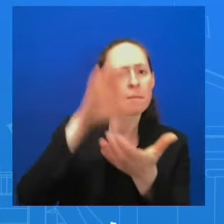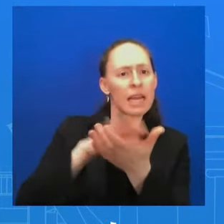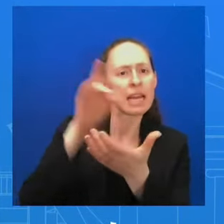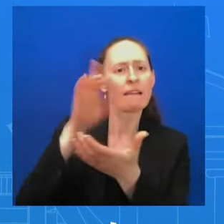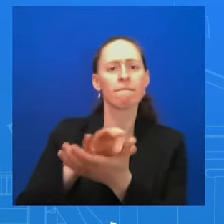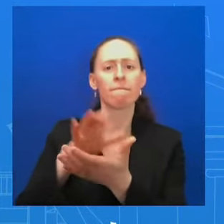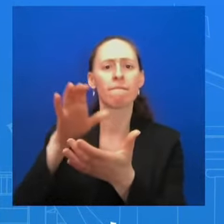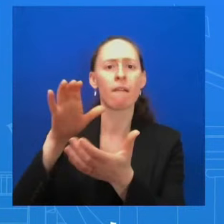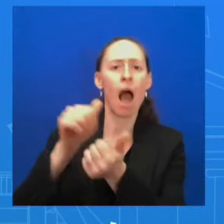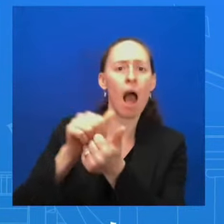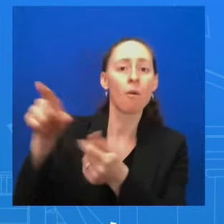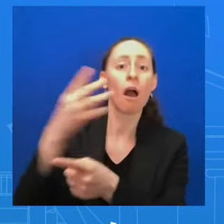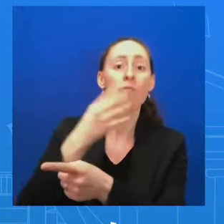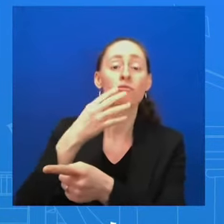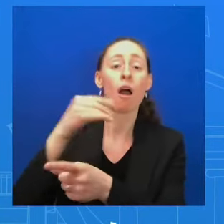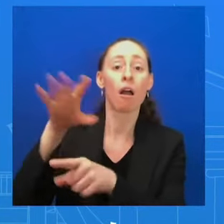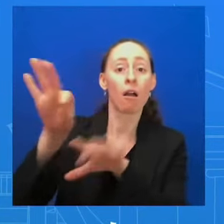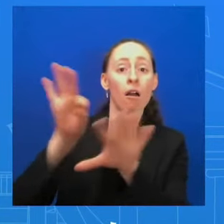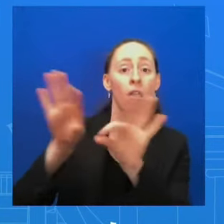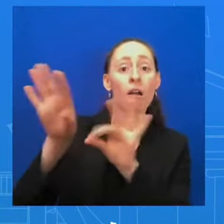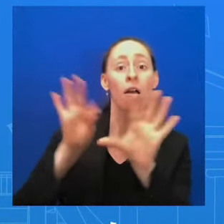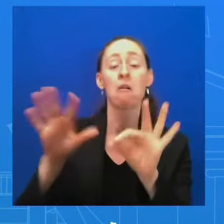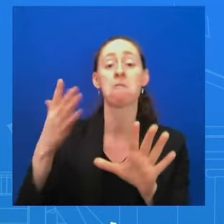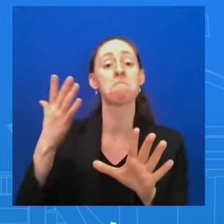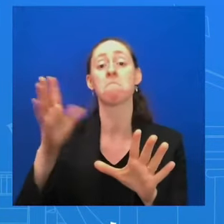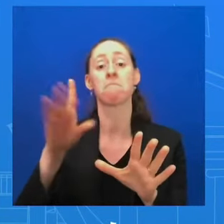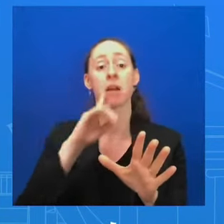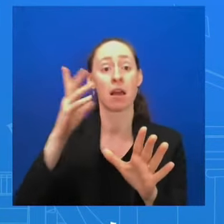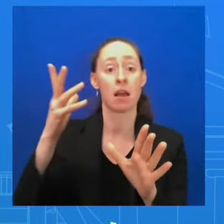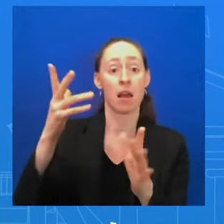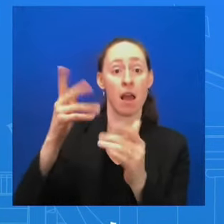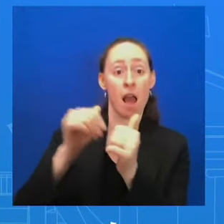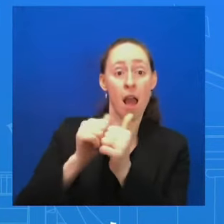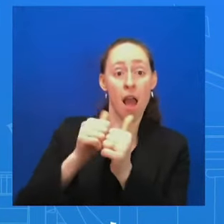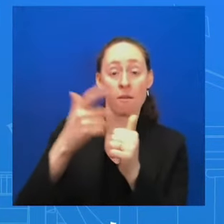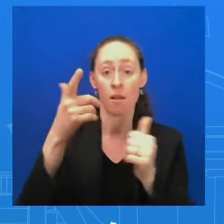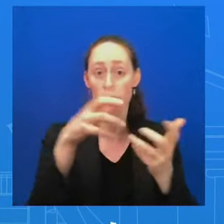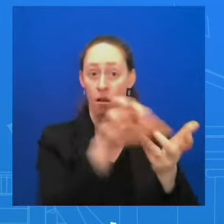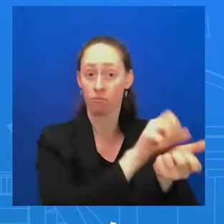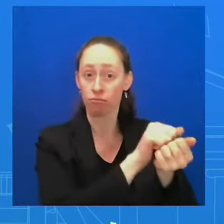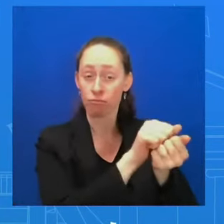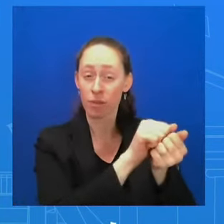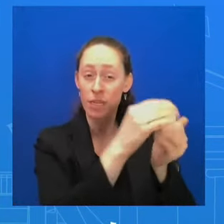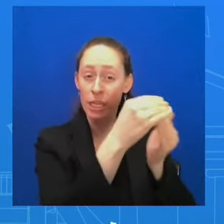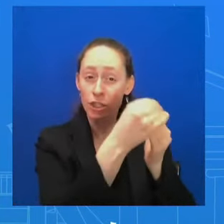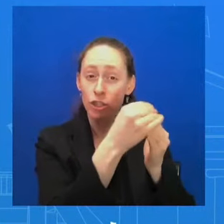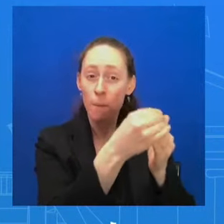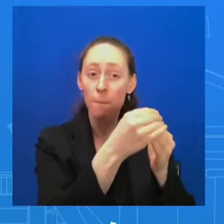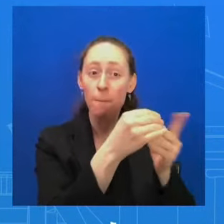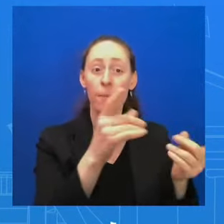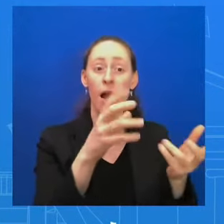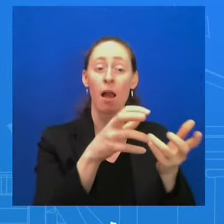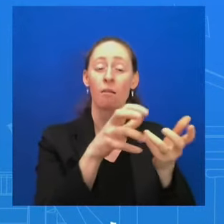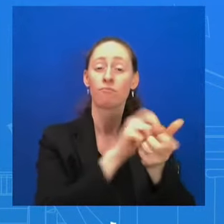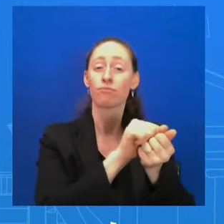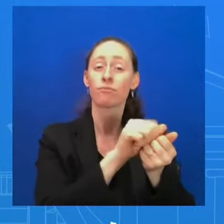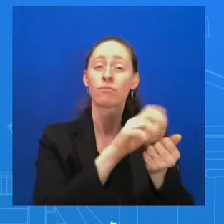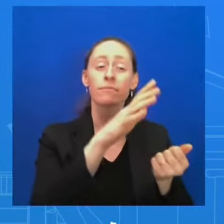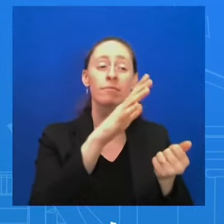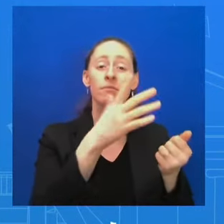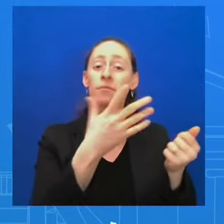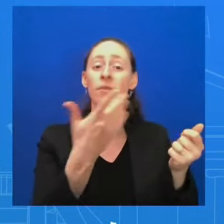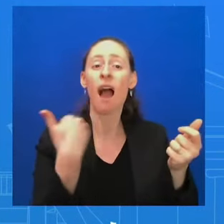decapitate their leadership, dry up their resources, eliminate their infrastructure, their ability to